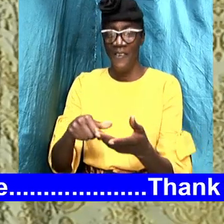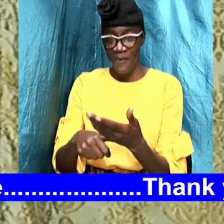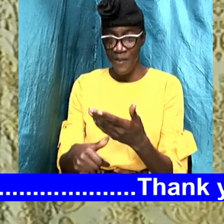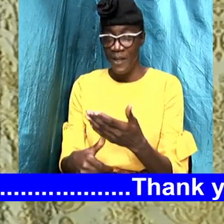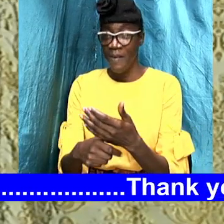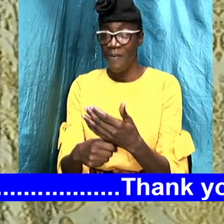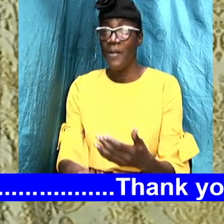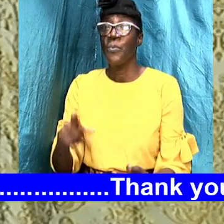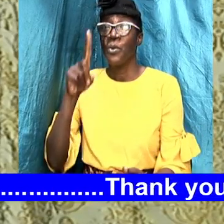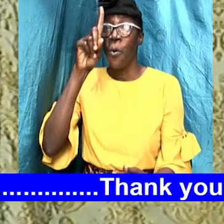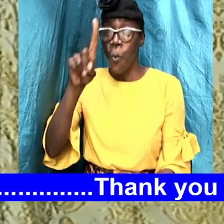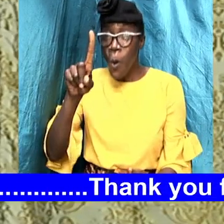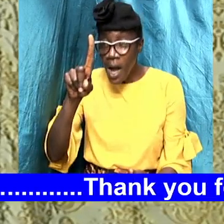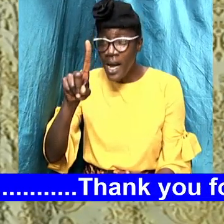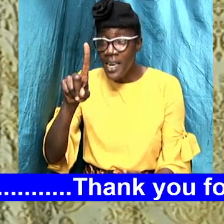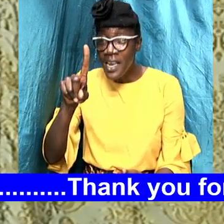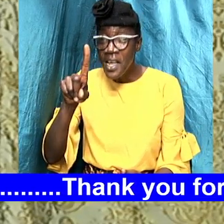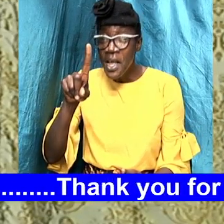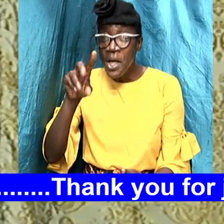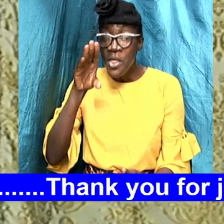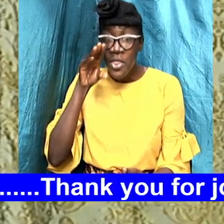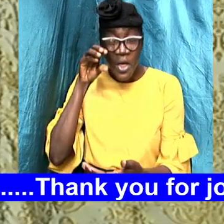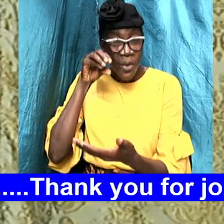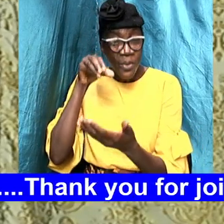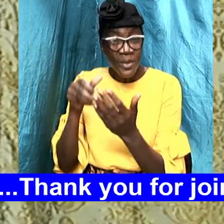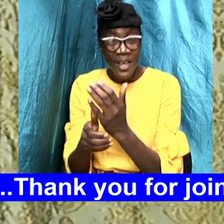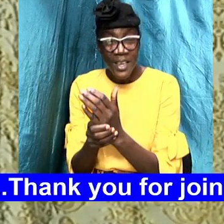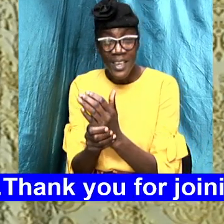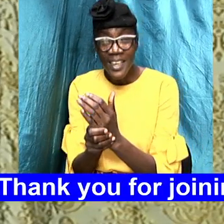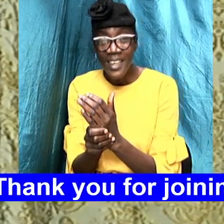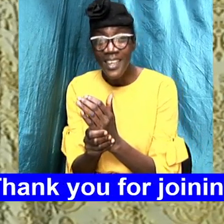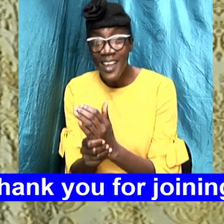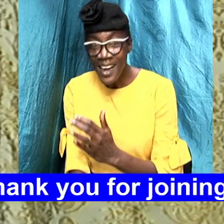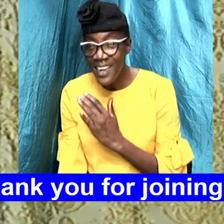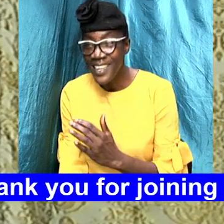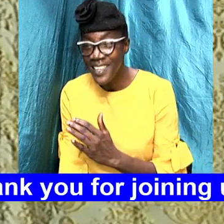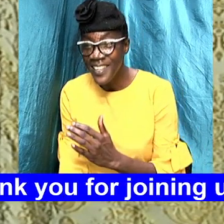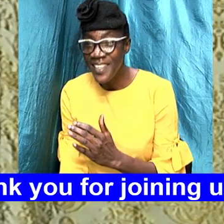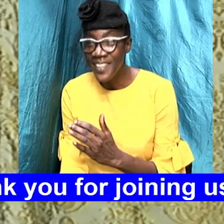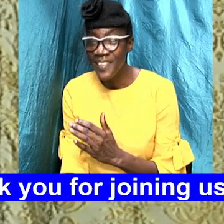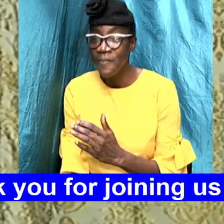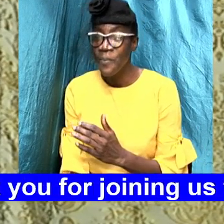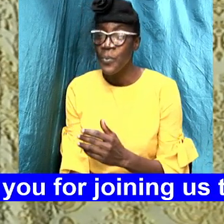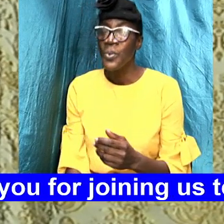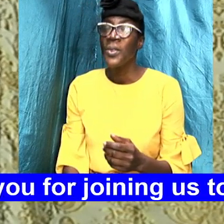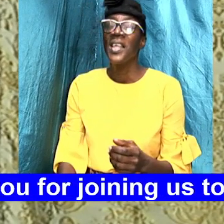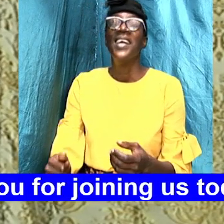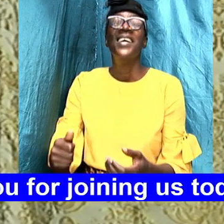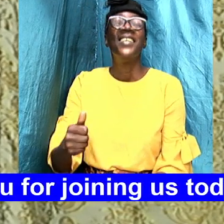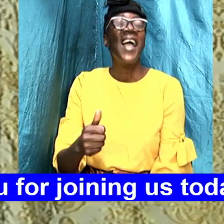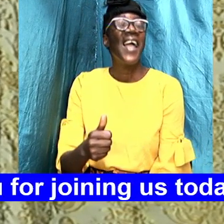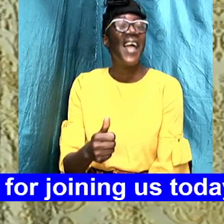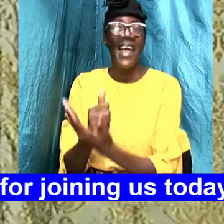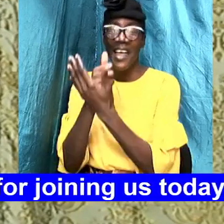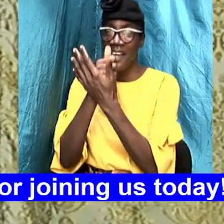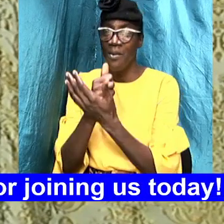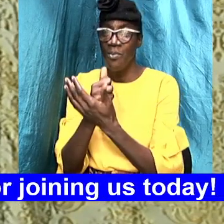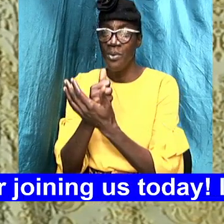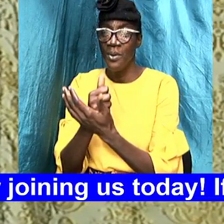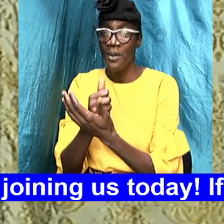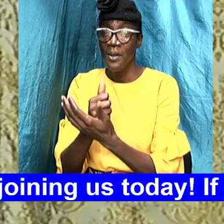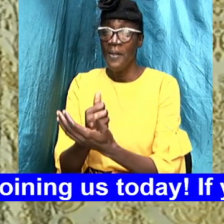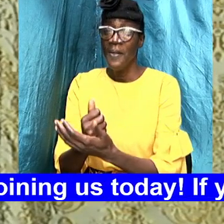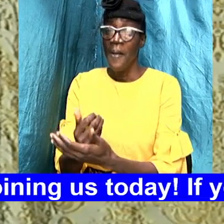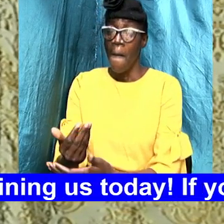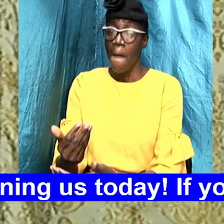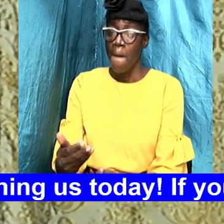one thousand dollars and it is in aid of a good cause it's in aid of the back to